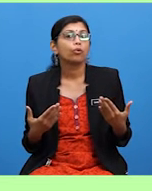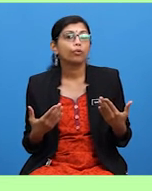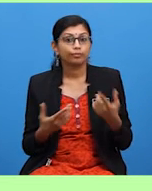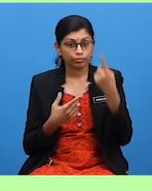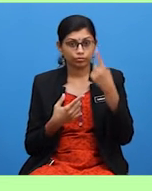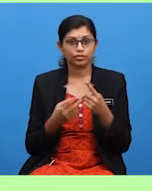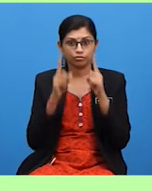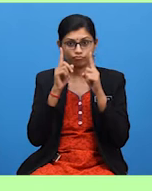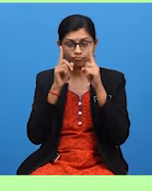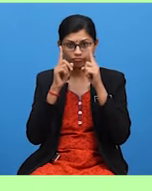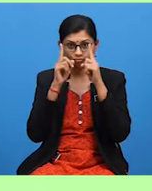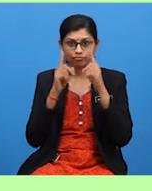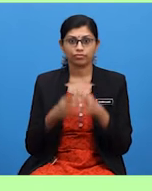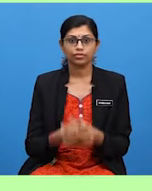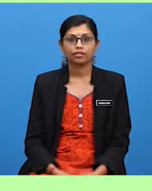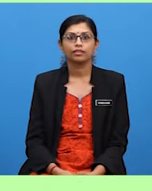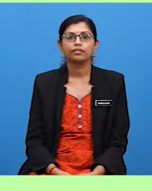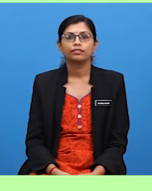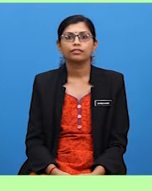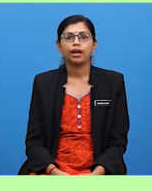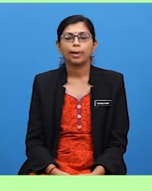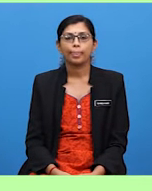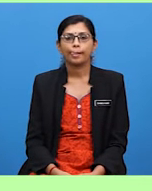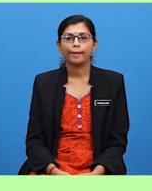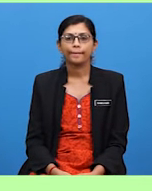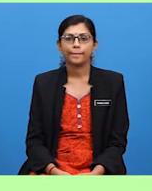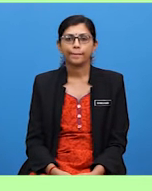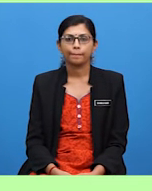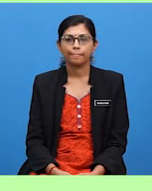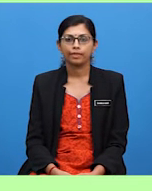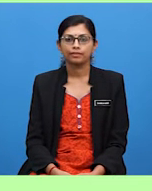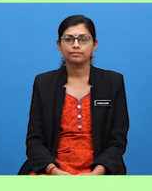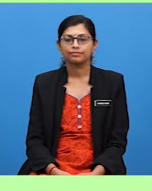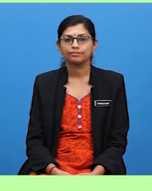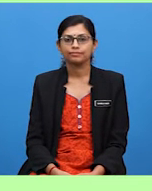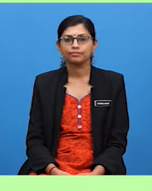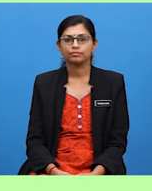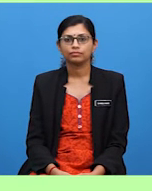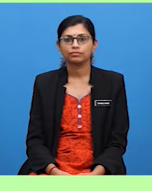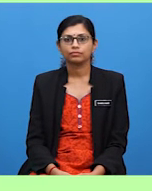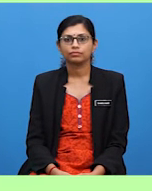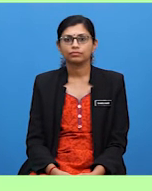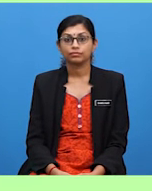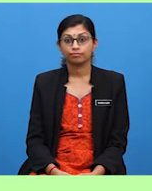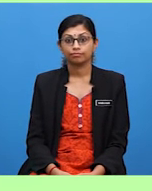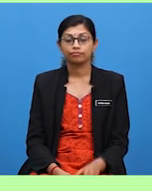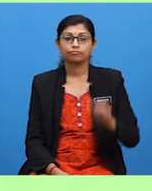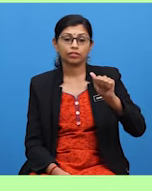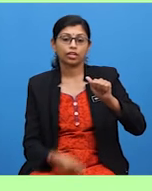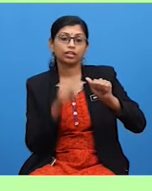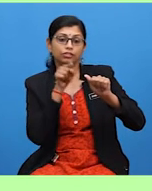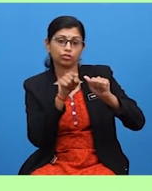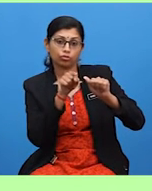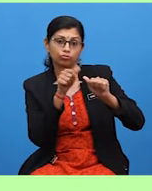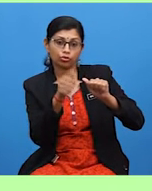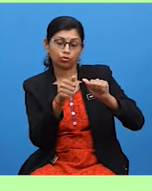A. Hello, I'd like to sign up for the volunteer day. B. Great! Do you